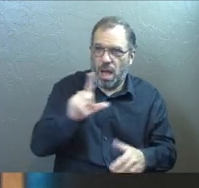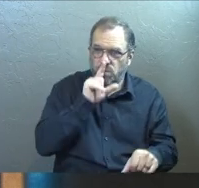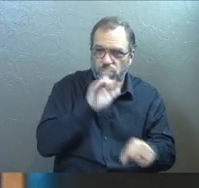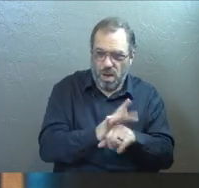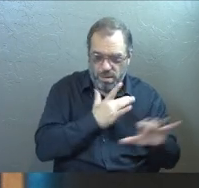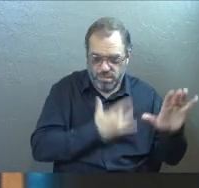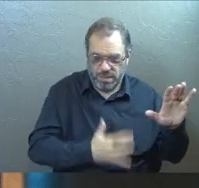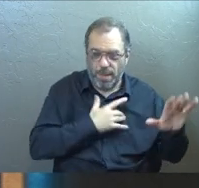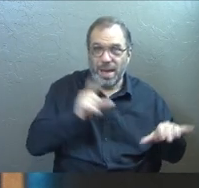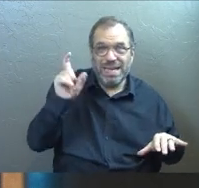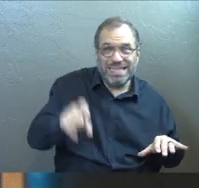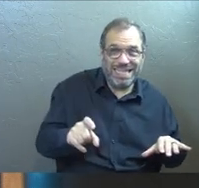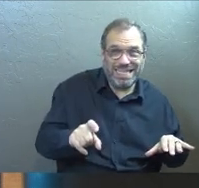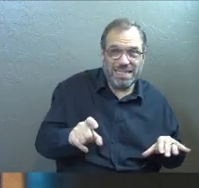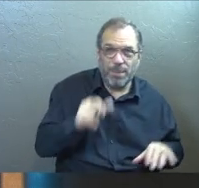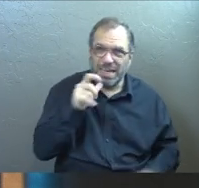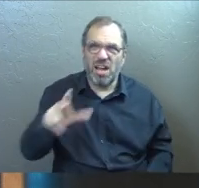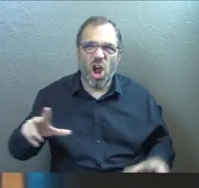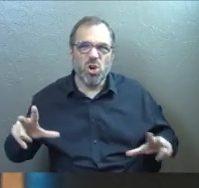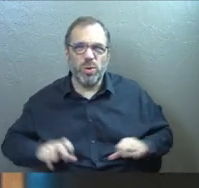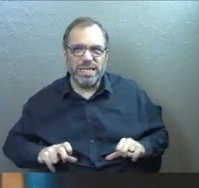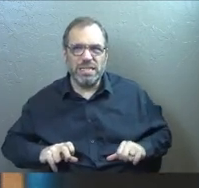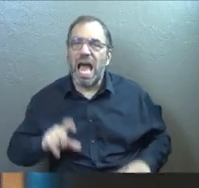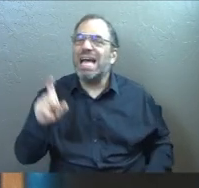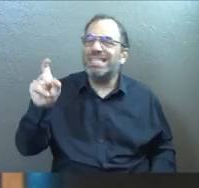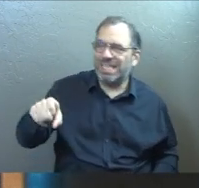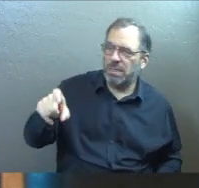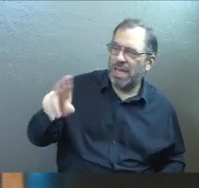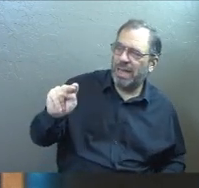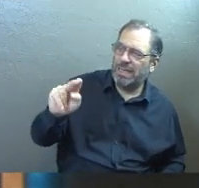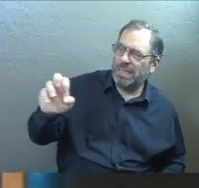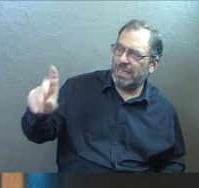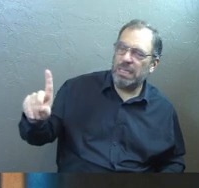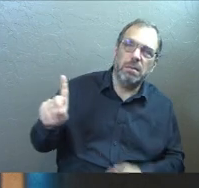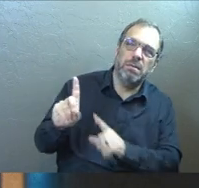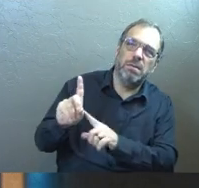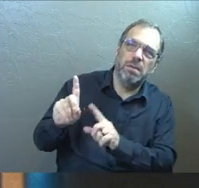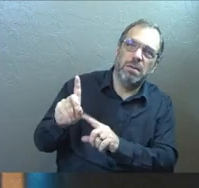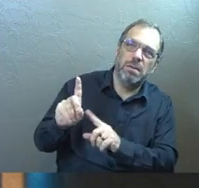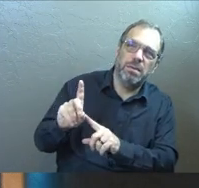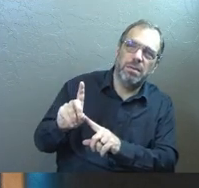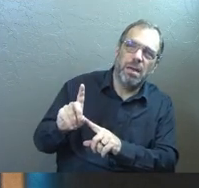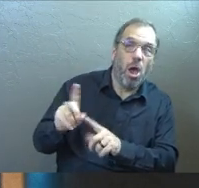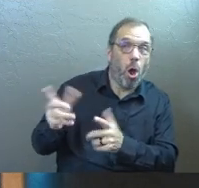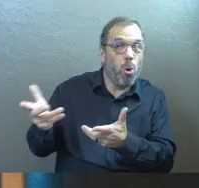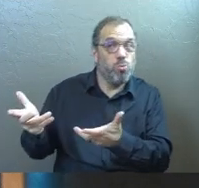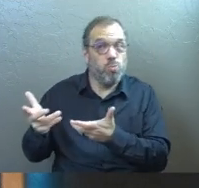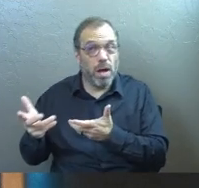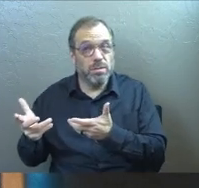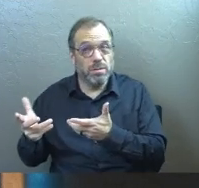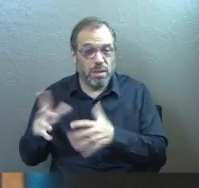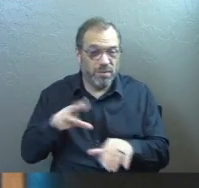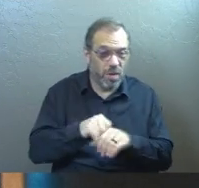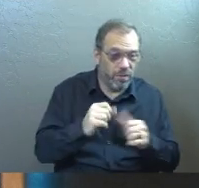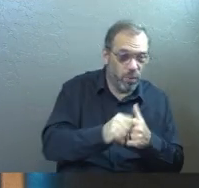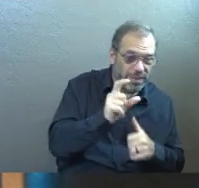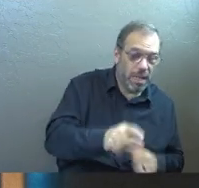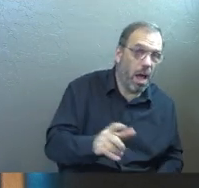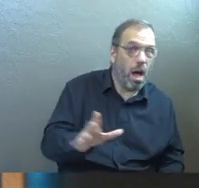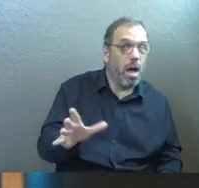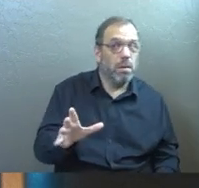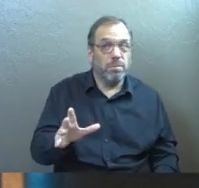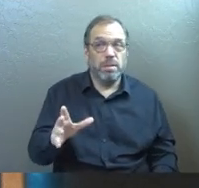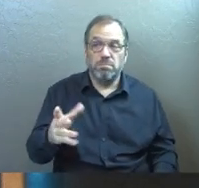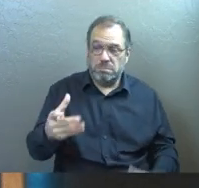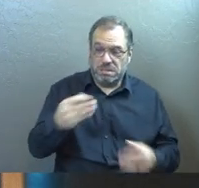us our needs, but not our greeds, right? We've got some wants mixed in there. I'm generously